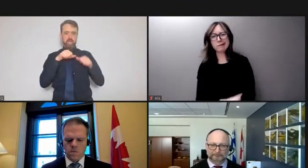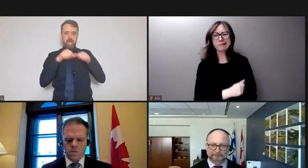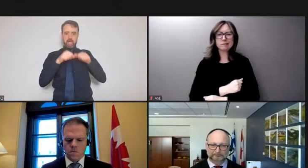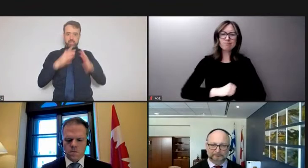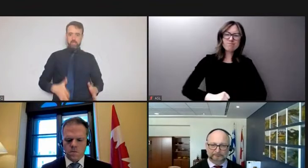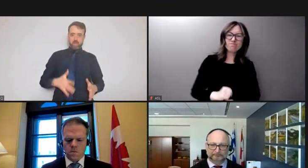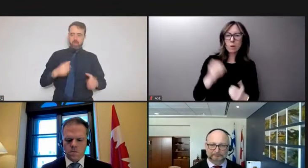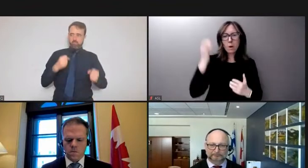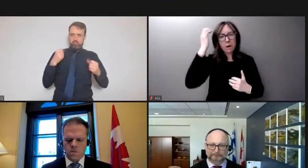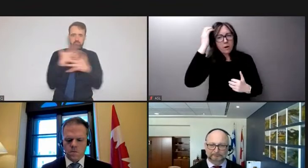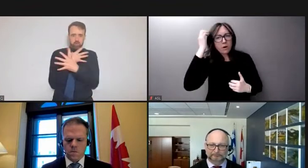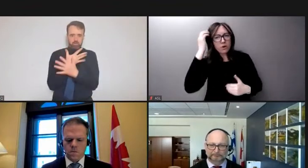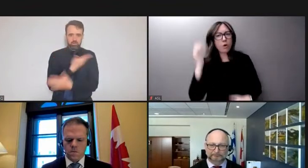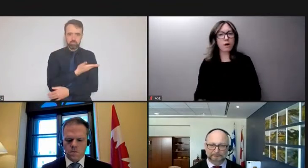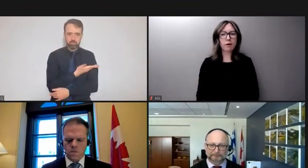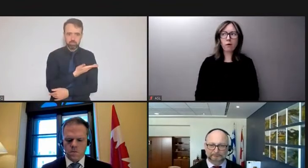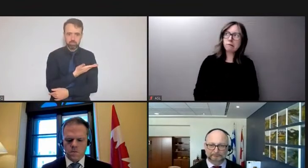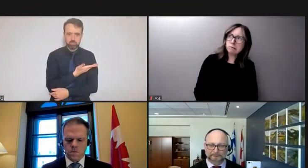a disturbance.